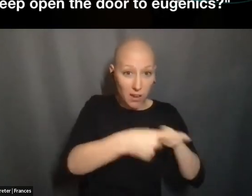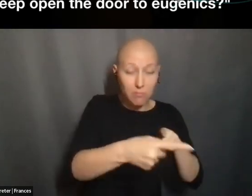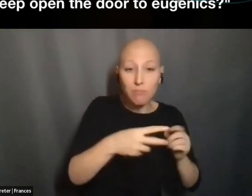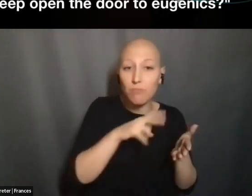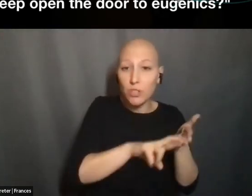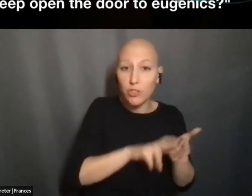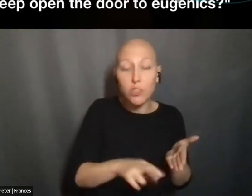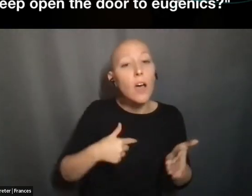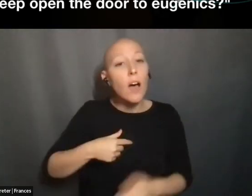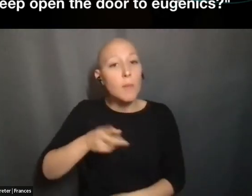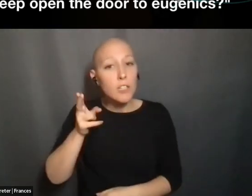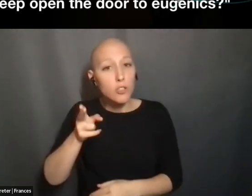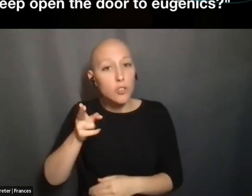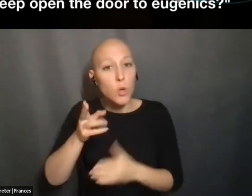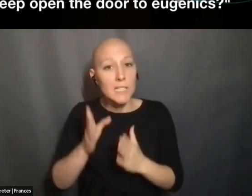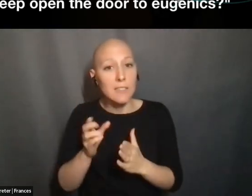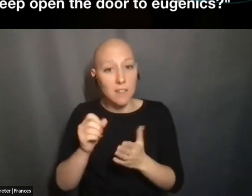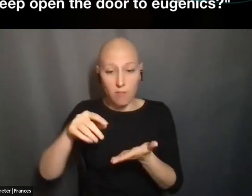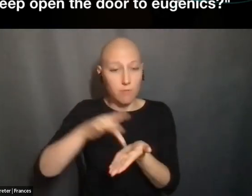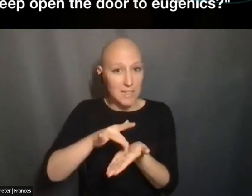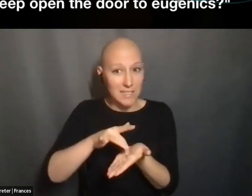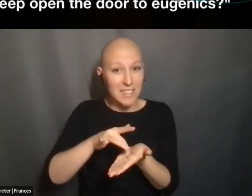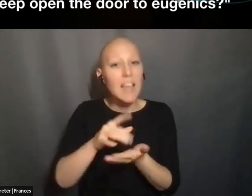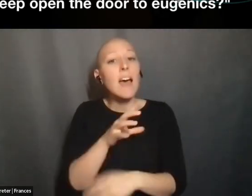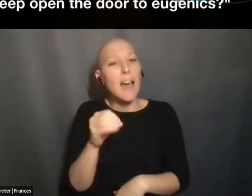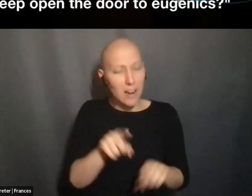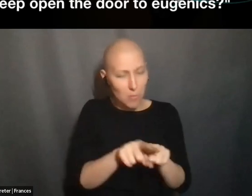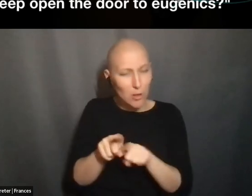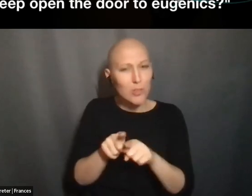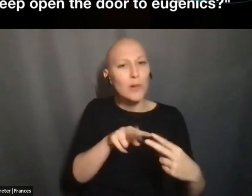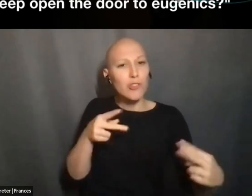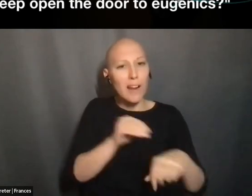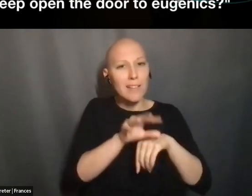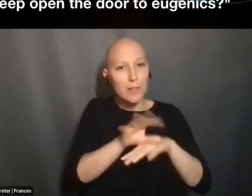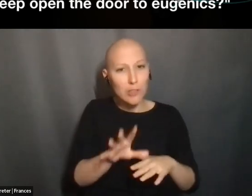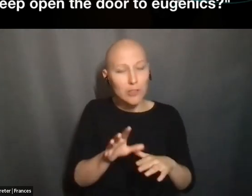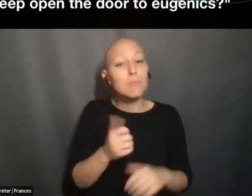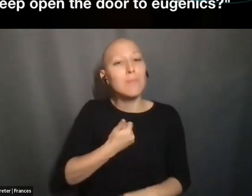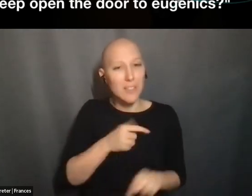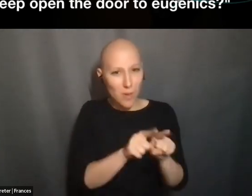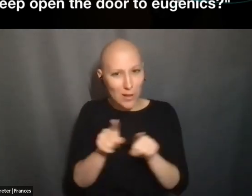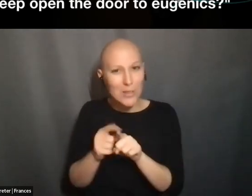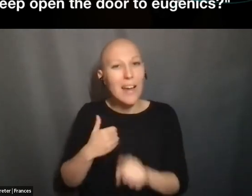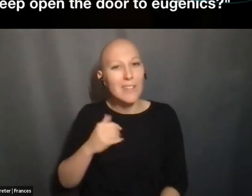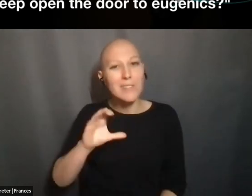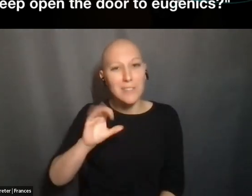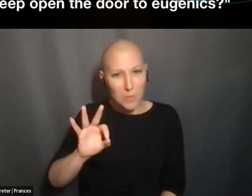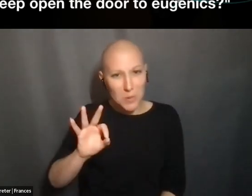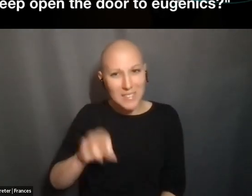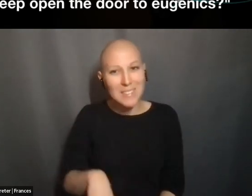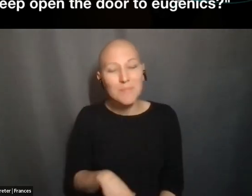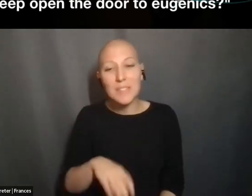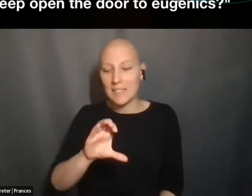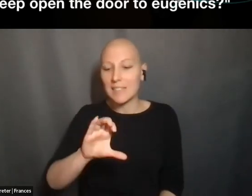BUT ALSO A GENETIC COUNSELOR AND I ALSO HAVE CYSTIC FIBROSIS MYSELF, SO MY PERSONAL AND PROFESSIONAL EXPERIENCES KIND OF